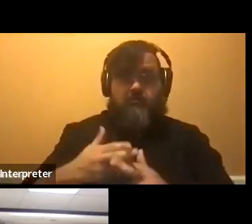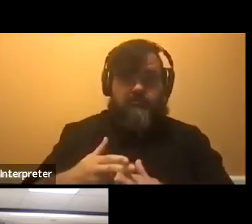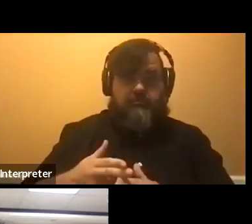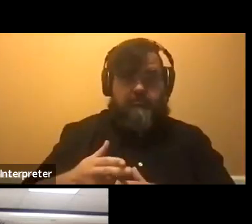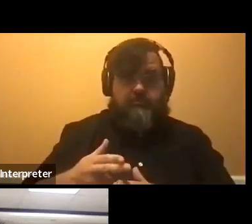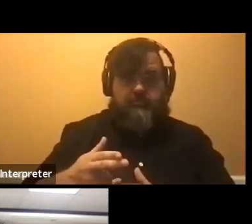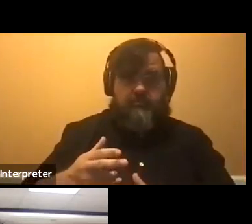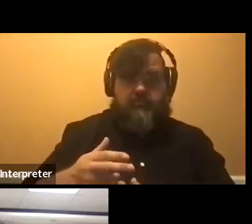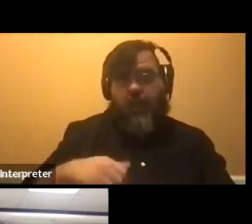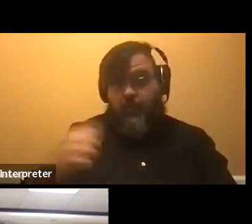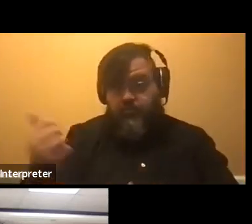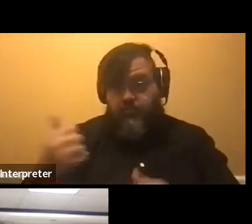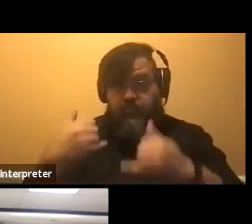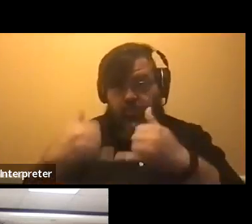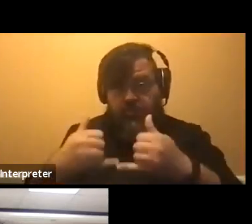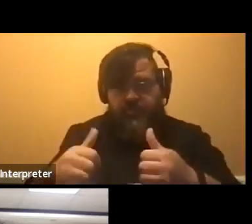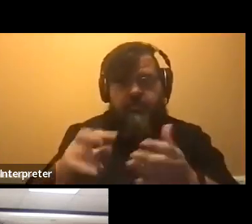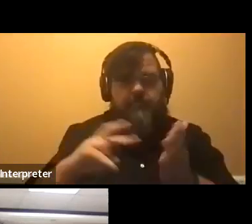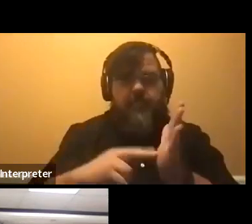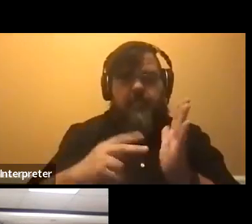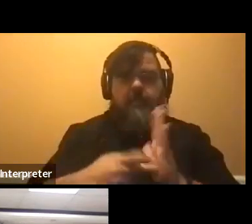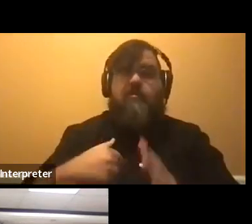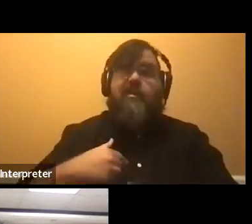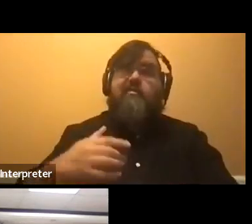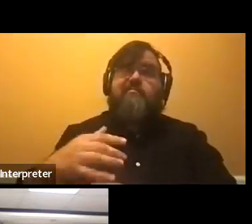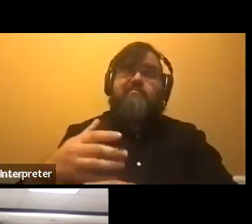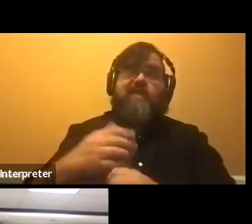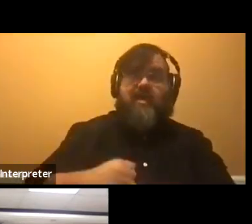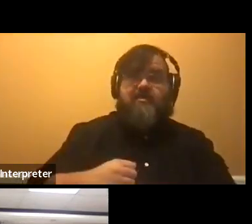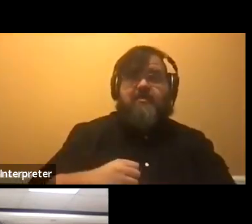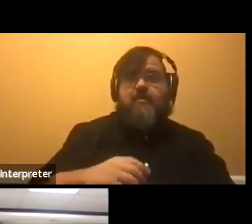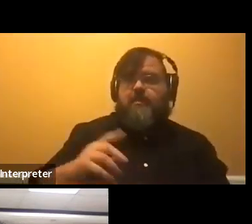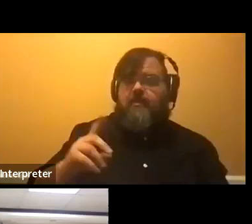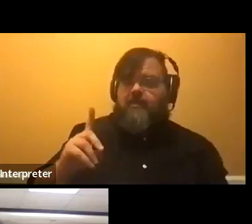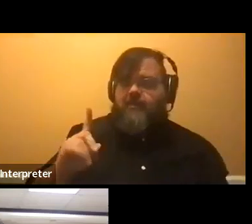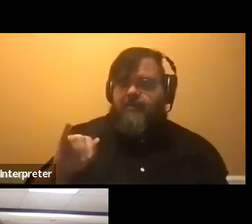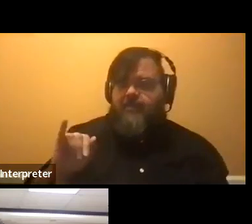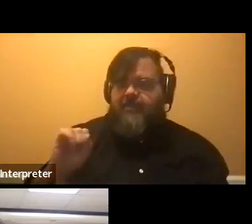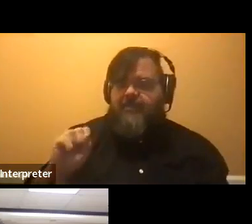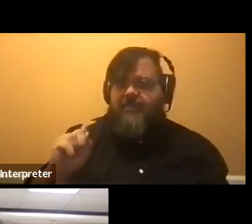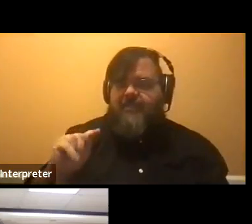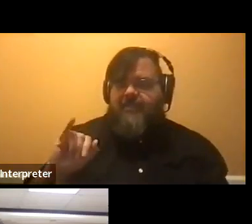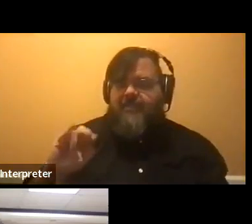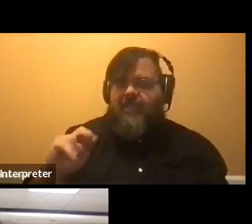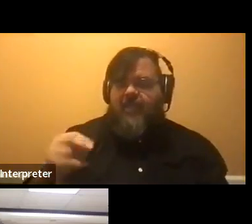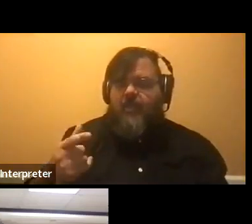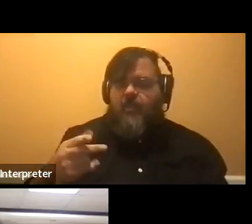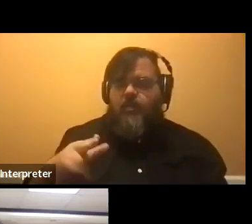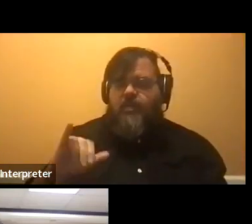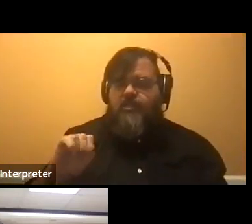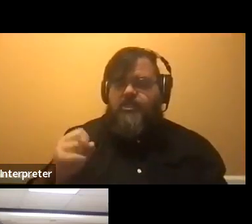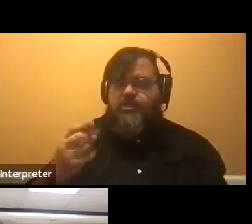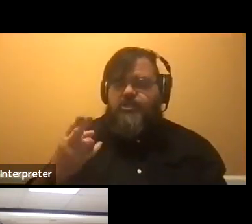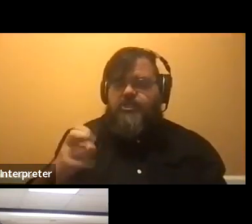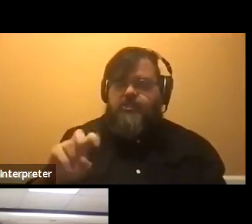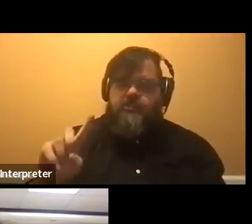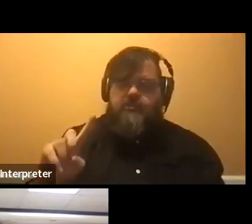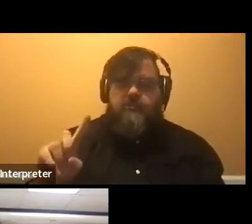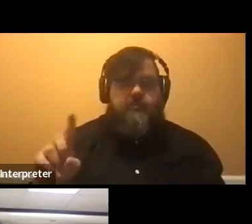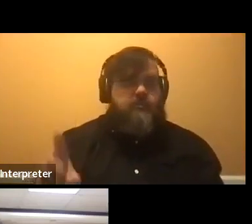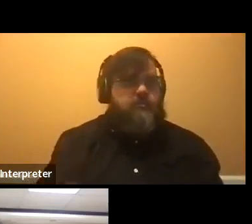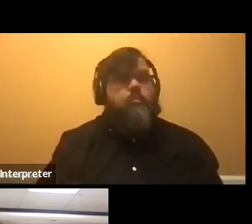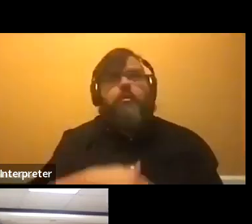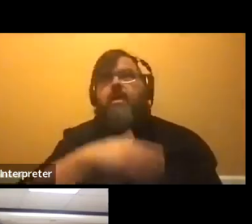awards, any type of designation, you know, distinguished, um, you know, anything like that, please,